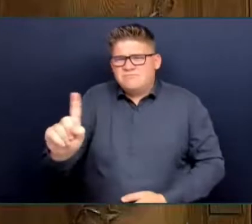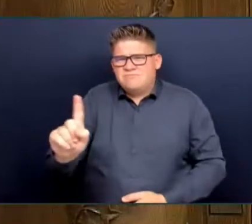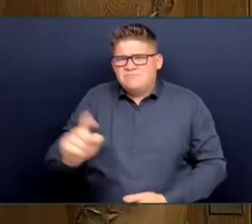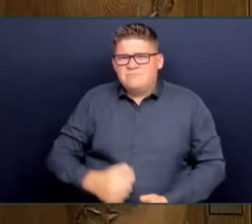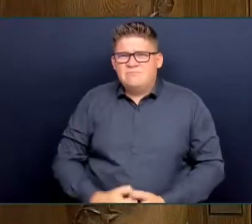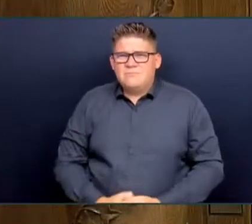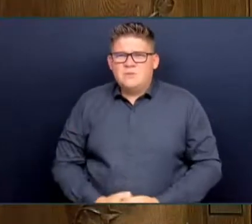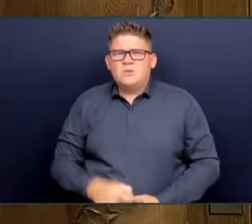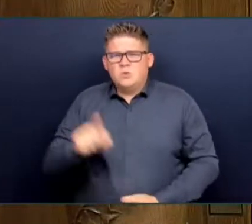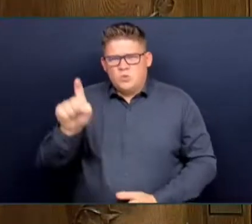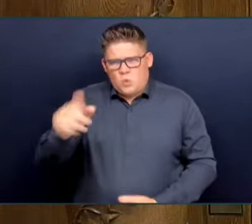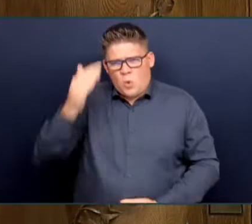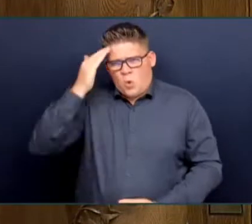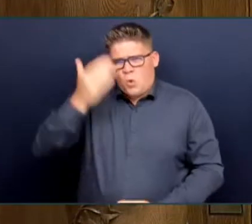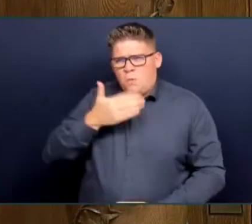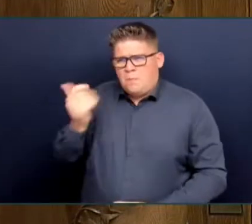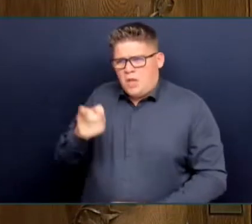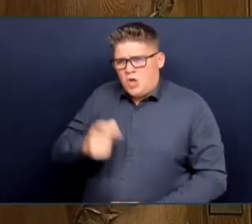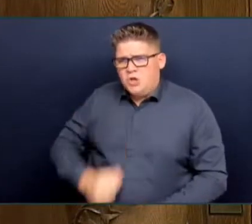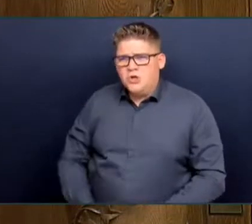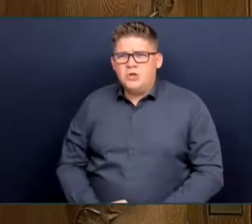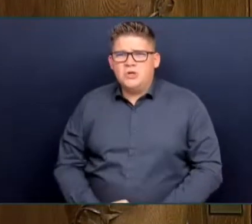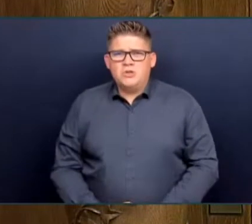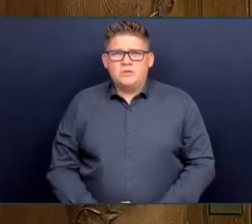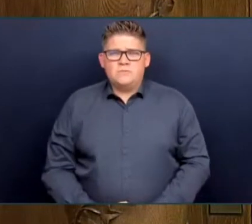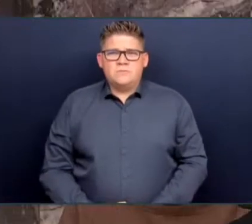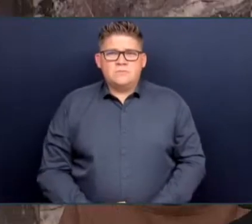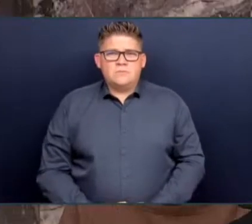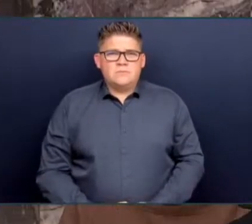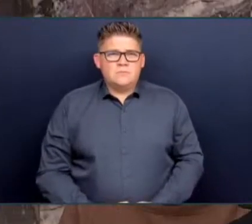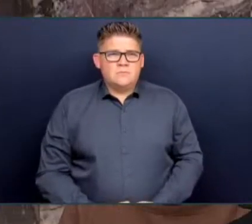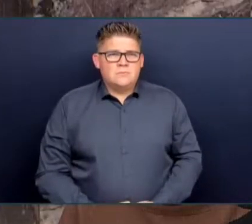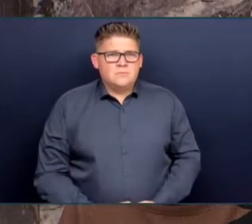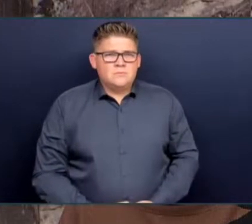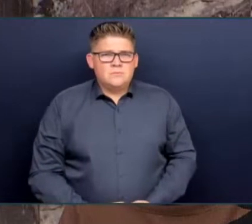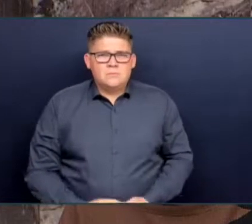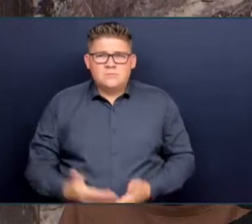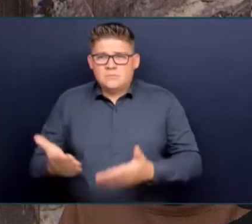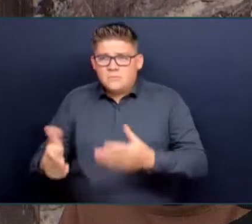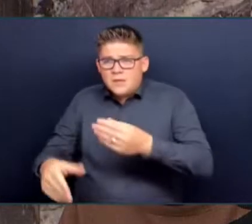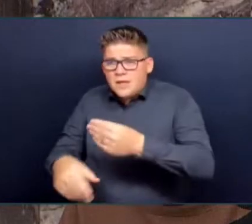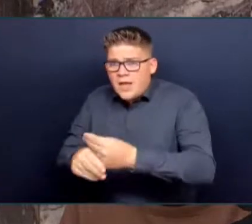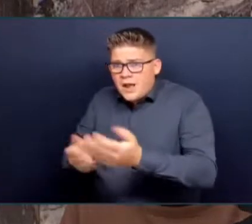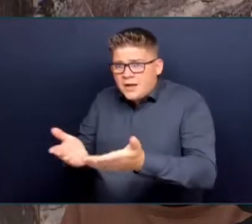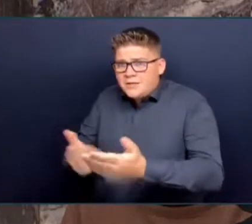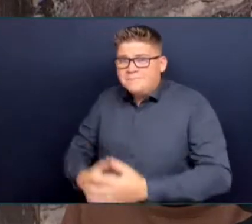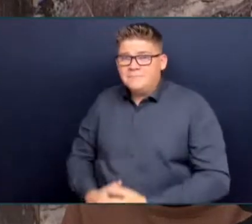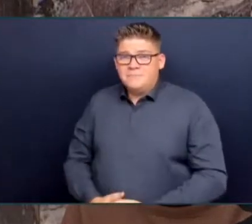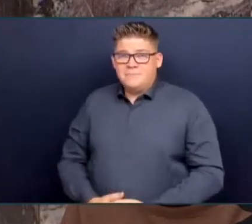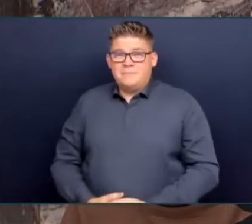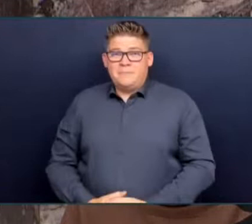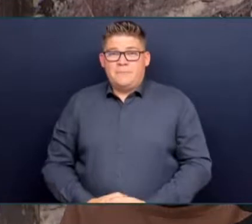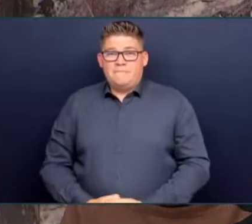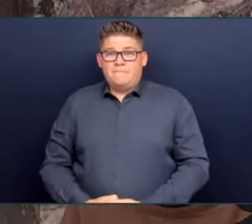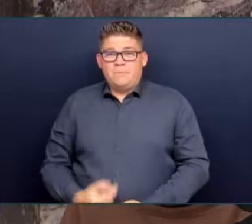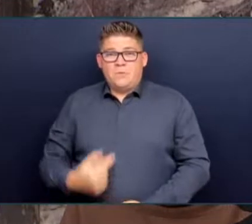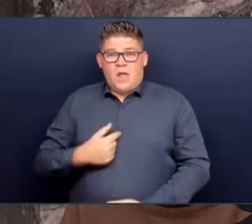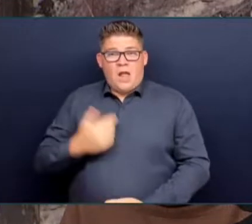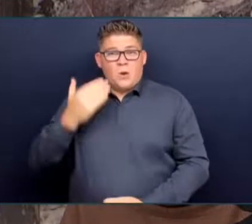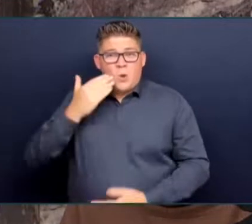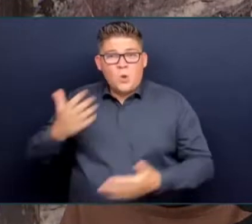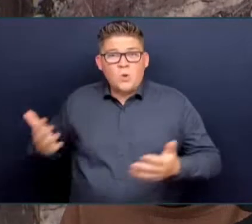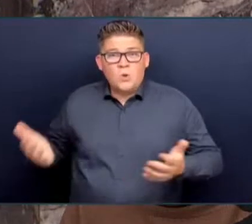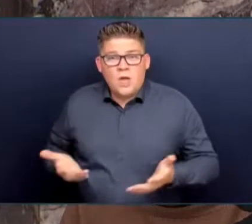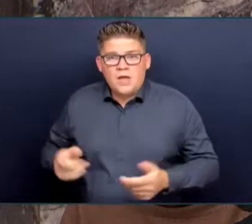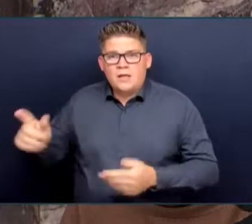Member for Prince George, we are more supplemental. What this member does know is that in community after community across British Columbia,